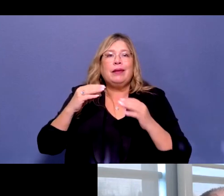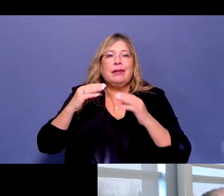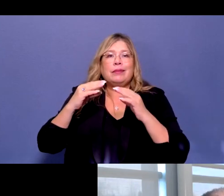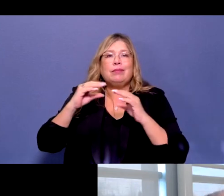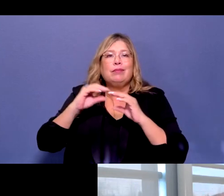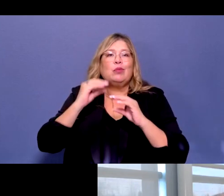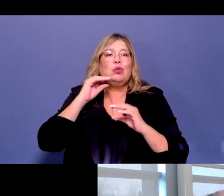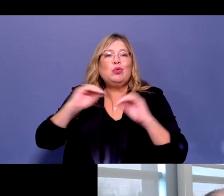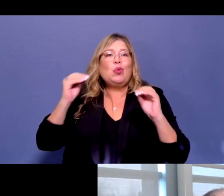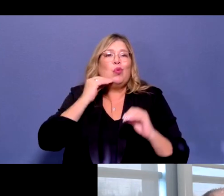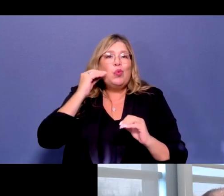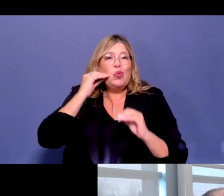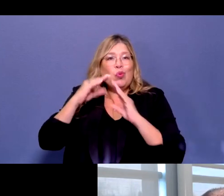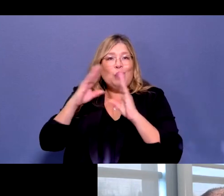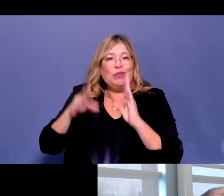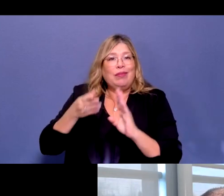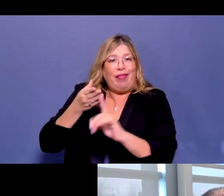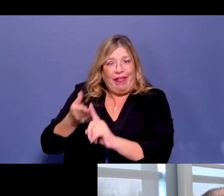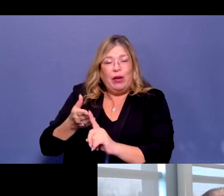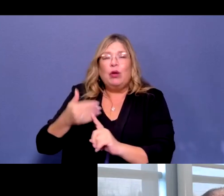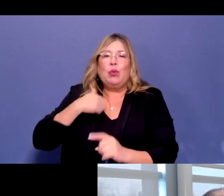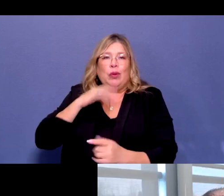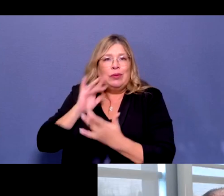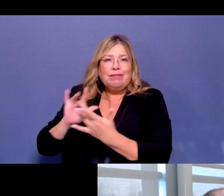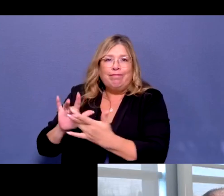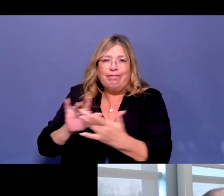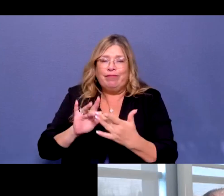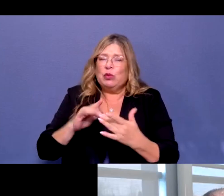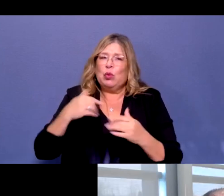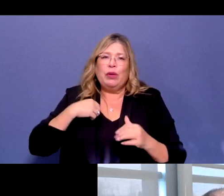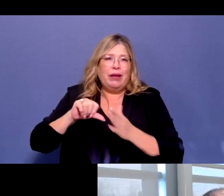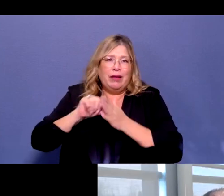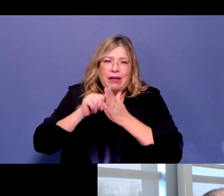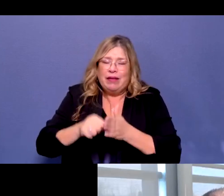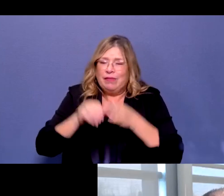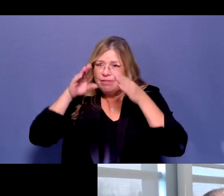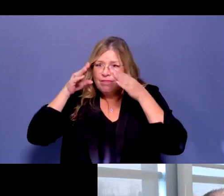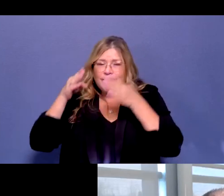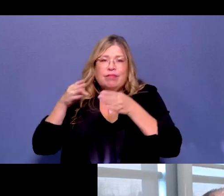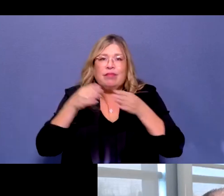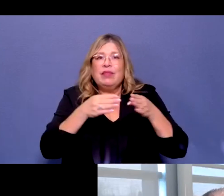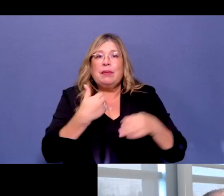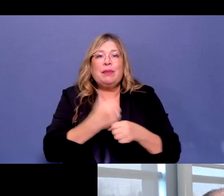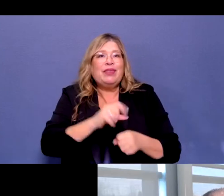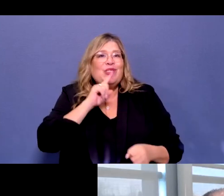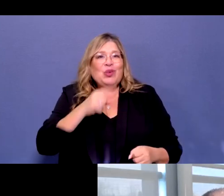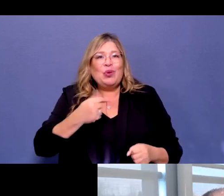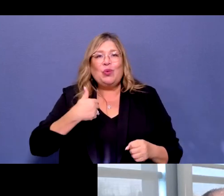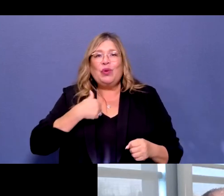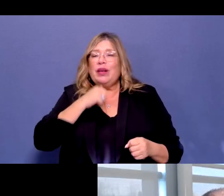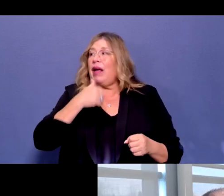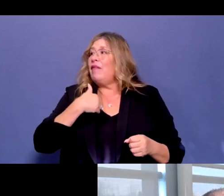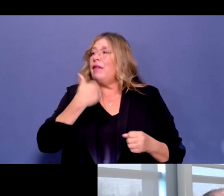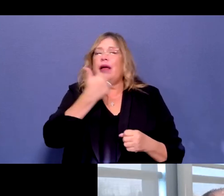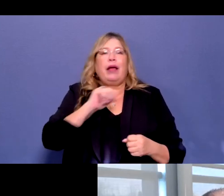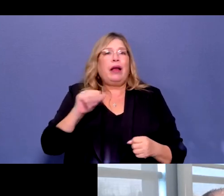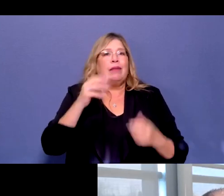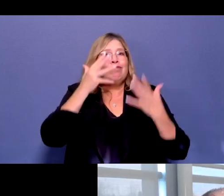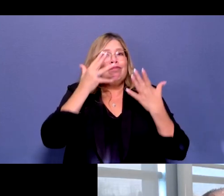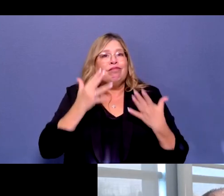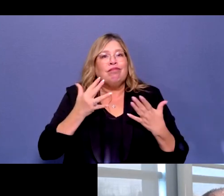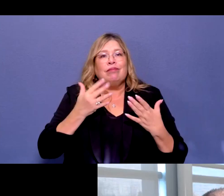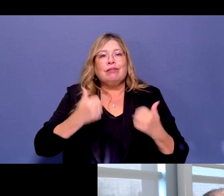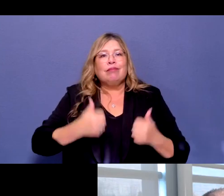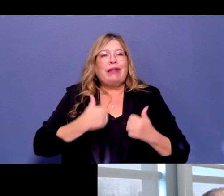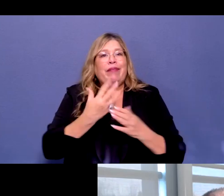continue to be a huge emphasis that goes forward to try to not have any unfortunate loss of life. And that will be